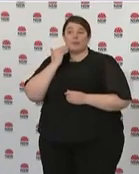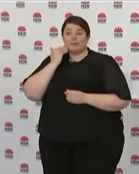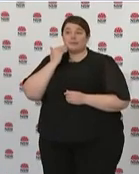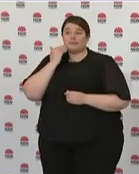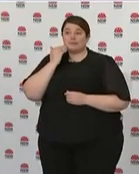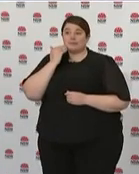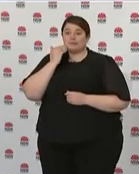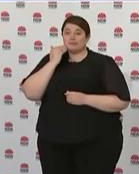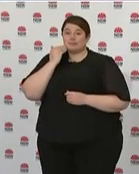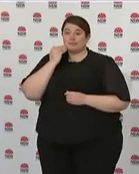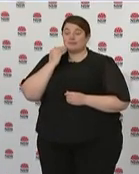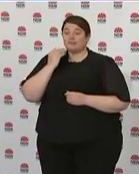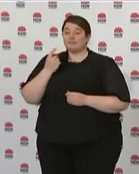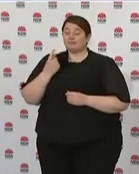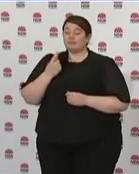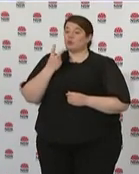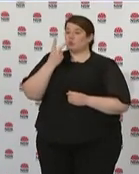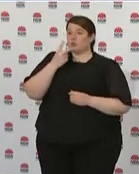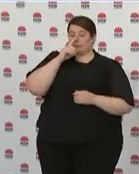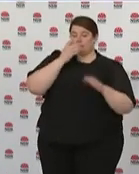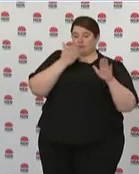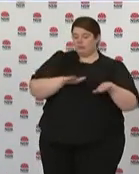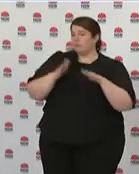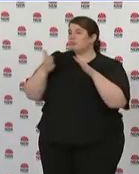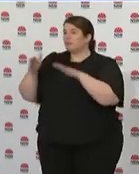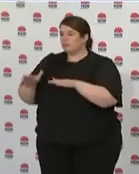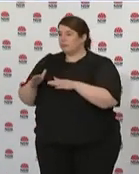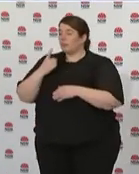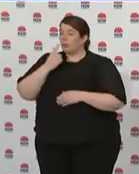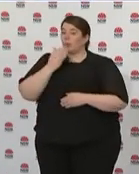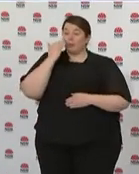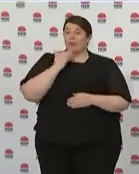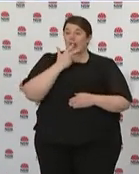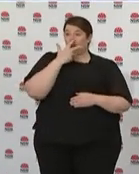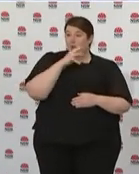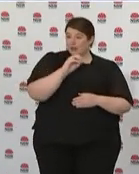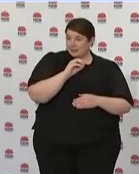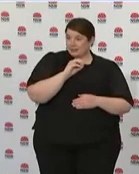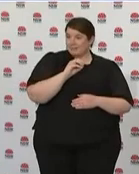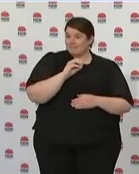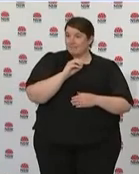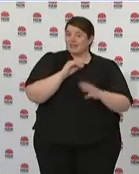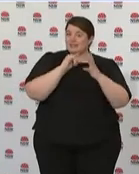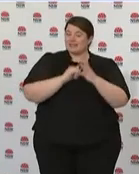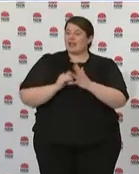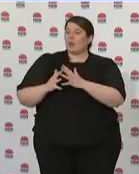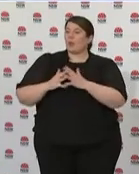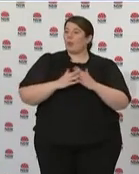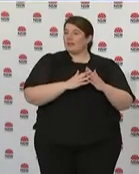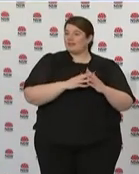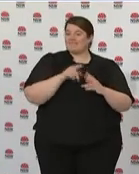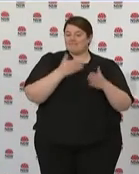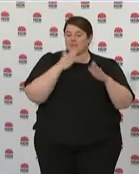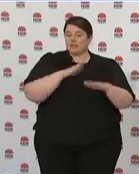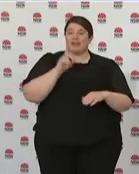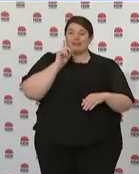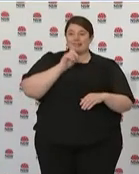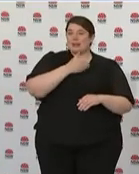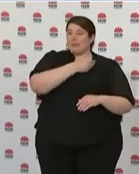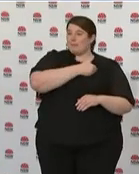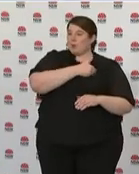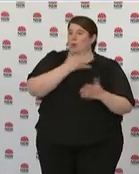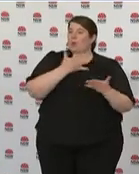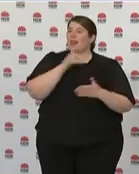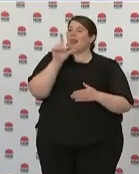We've had two COVID-related deaths and a woman in her 90s from southwestern Sydney died yesterday morning at Liverpool